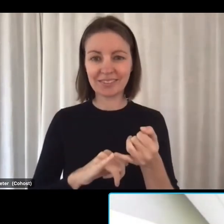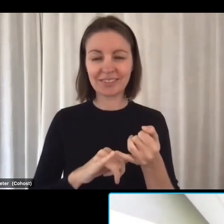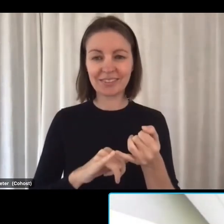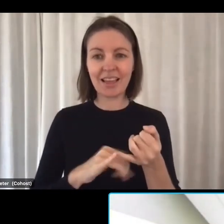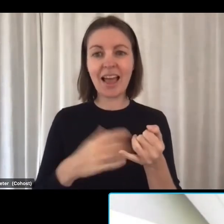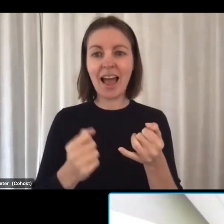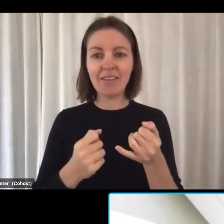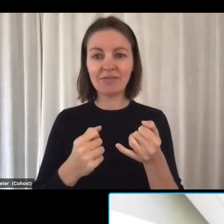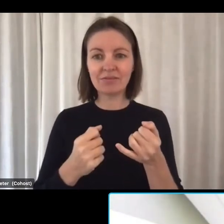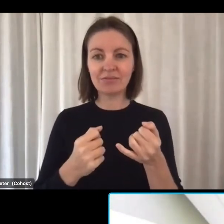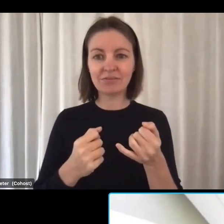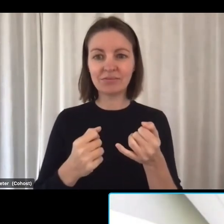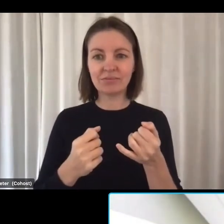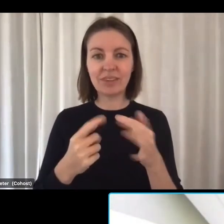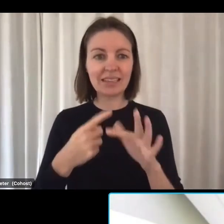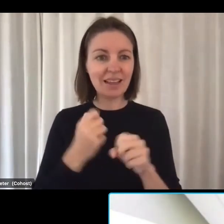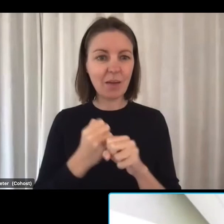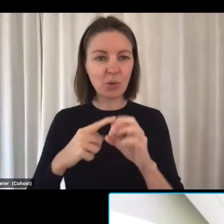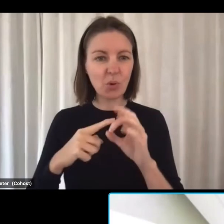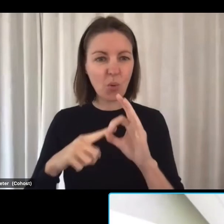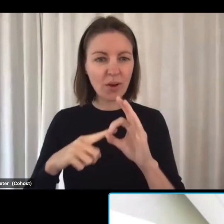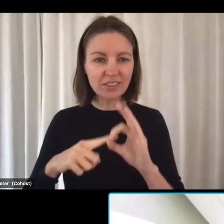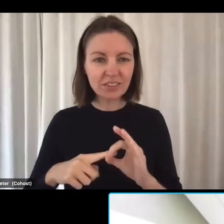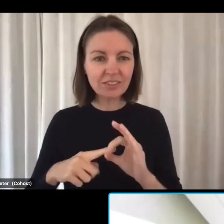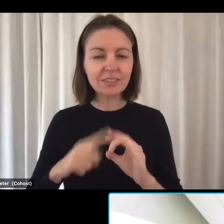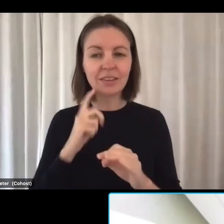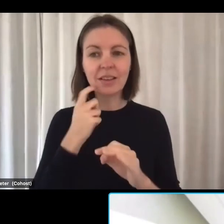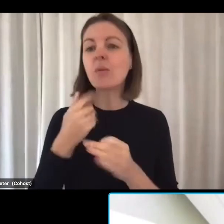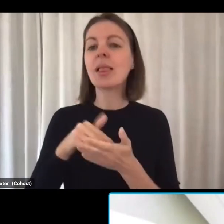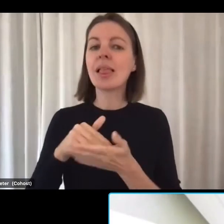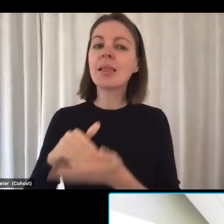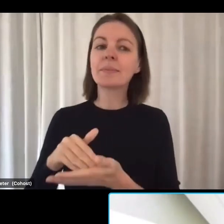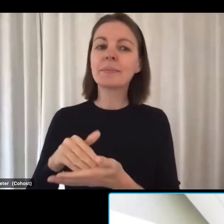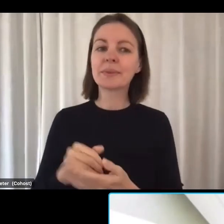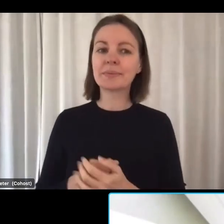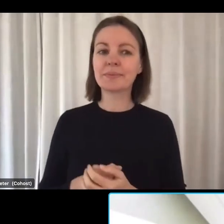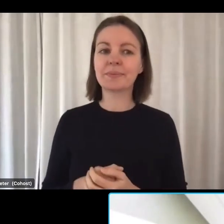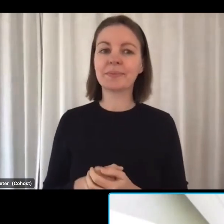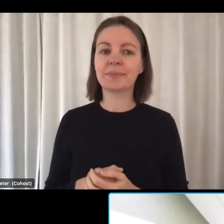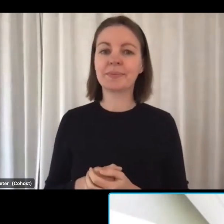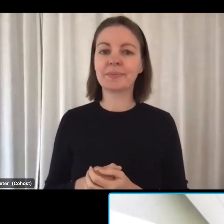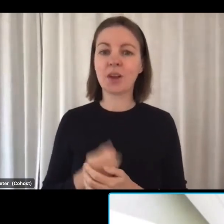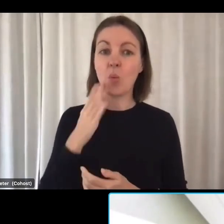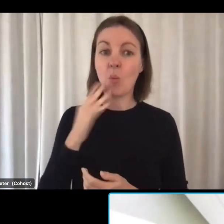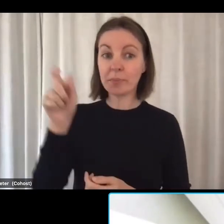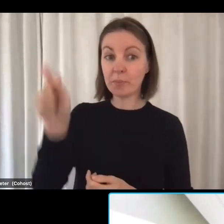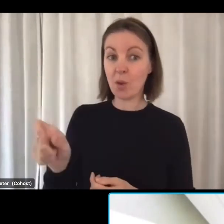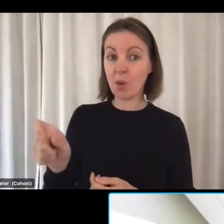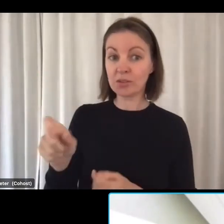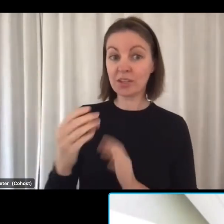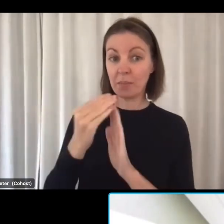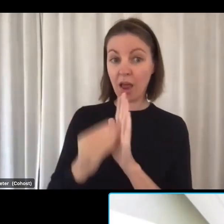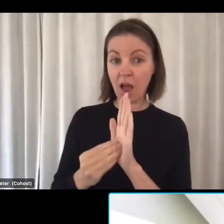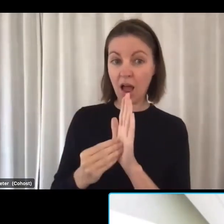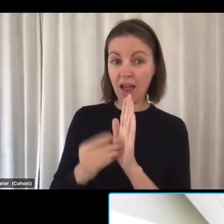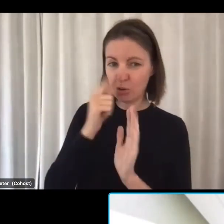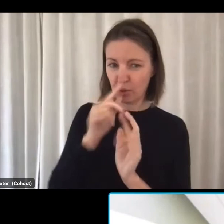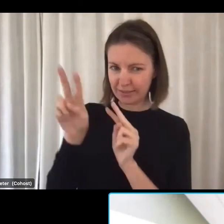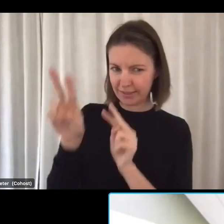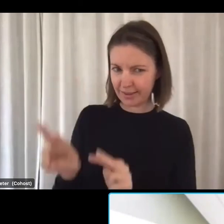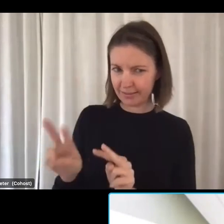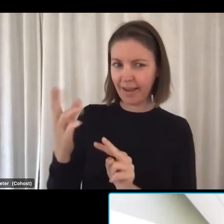screening questions. So that will help when those that are applying have the right skills and